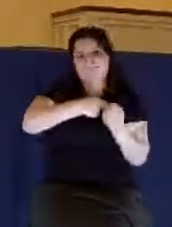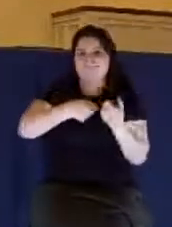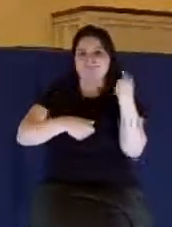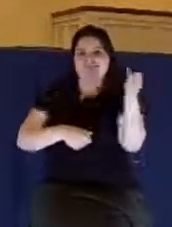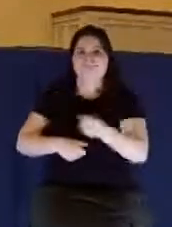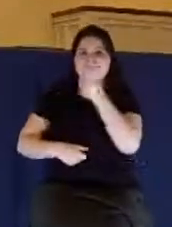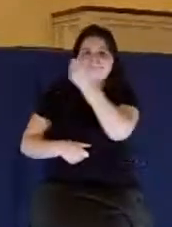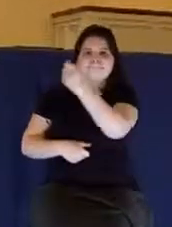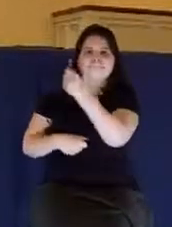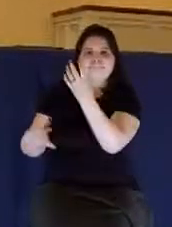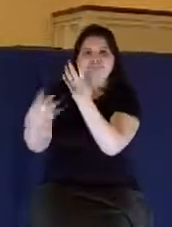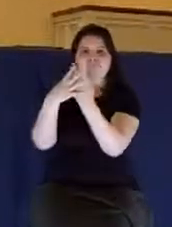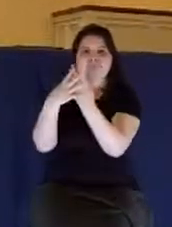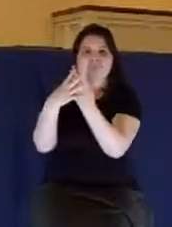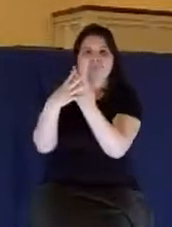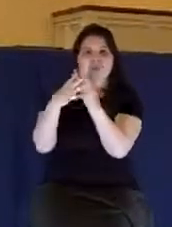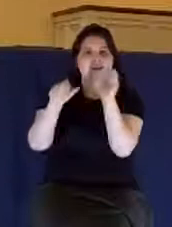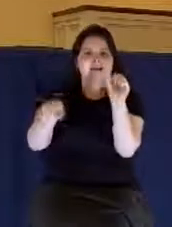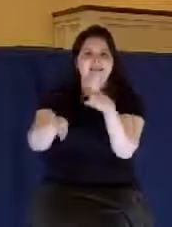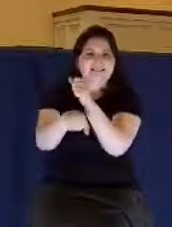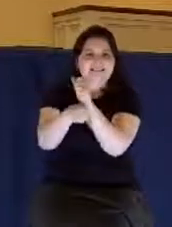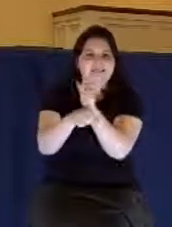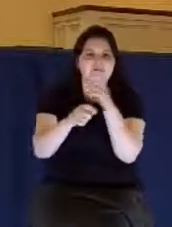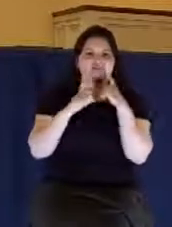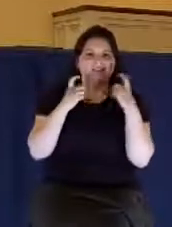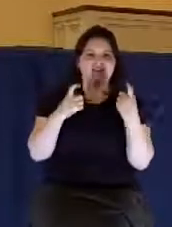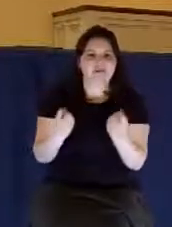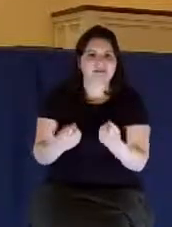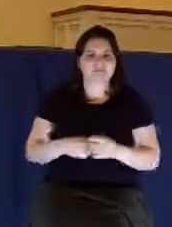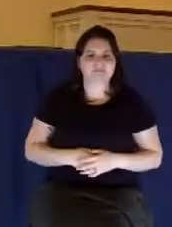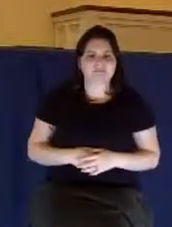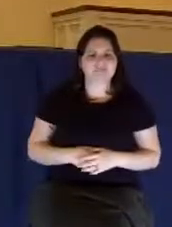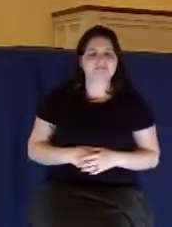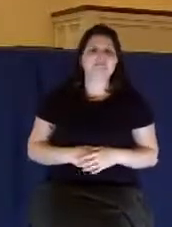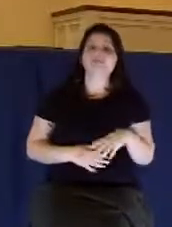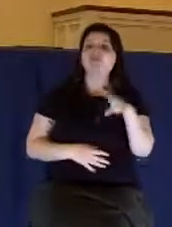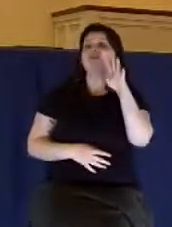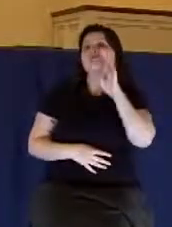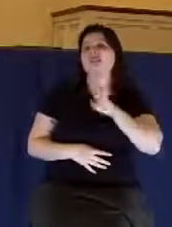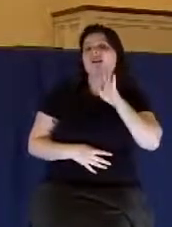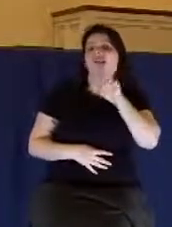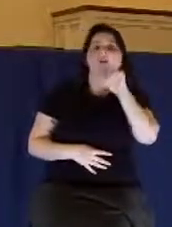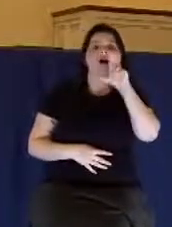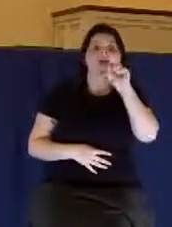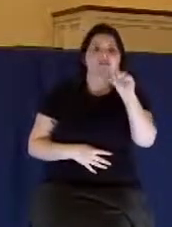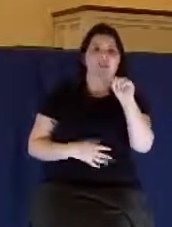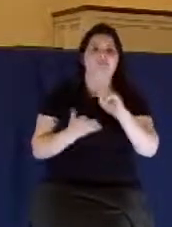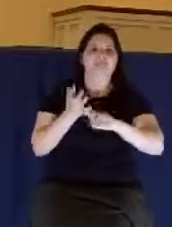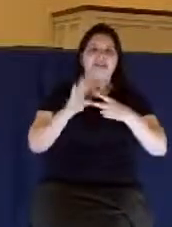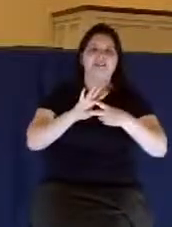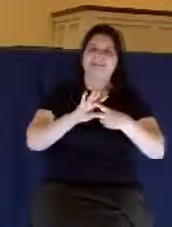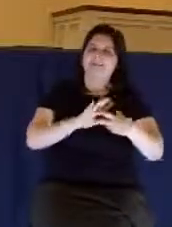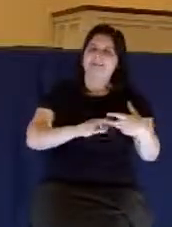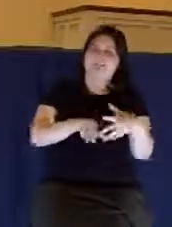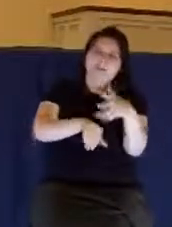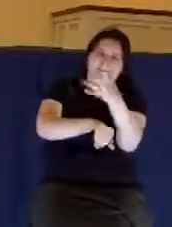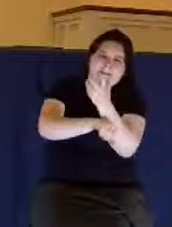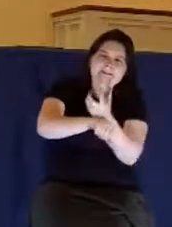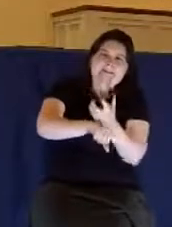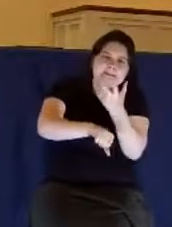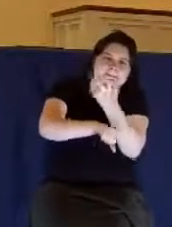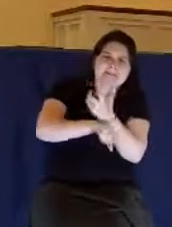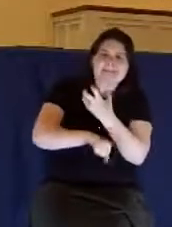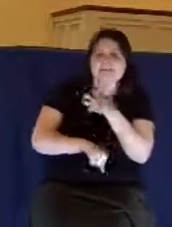dragged away into captivity. And notice it's the word lust, general word for strong desire. We become captives to our own